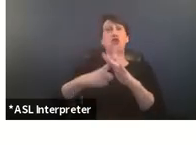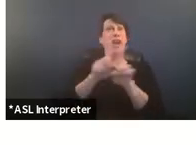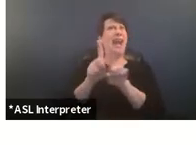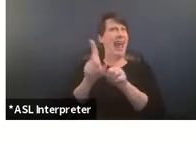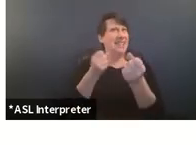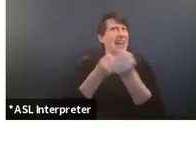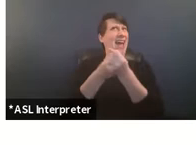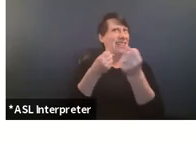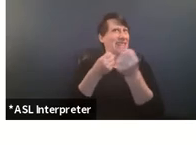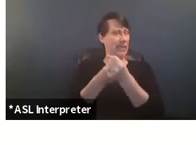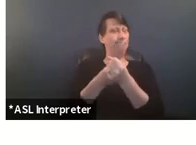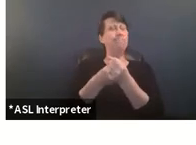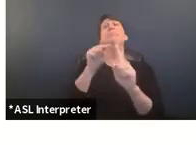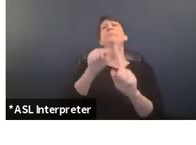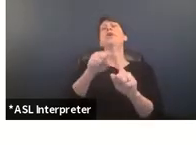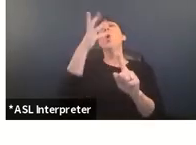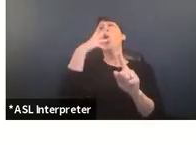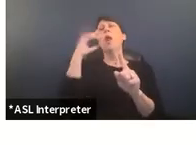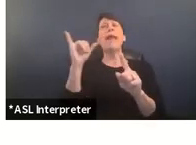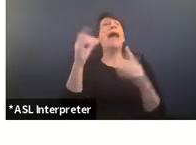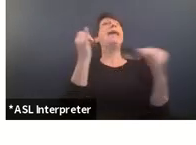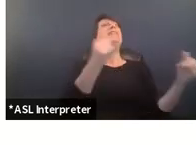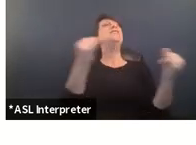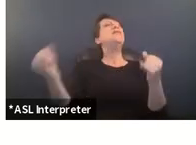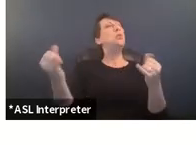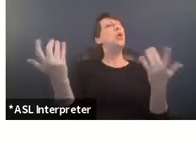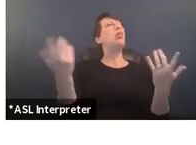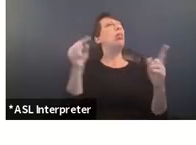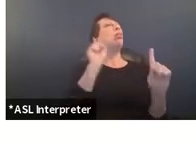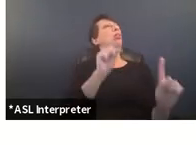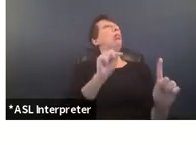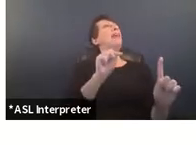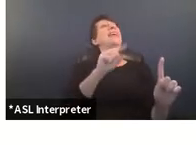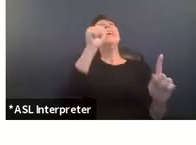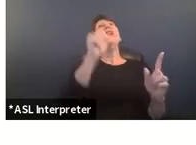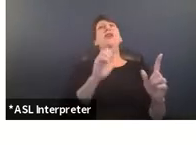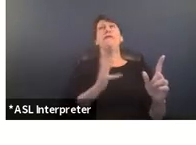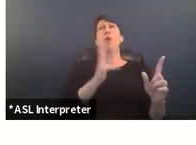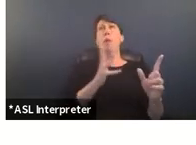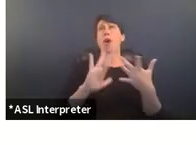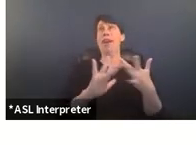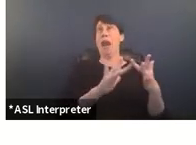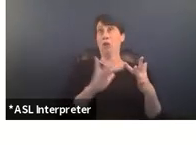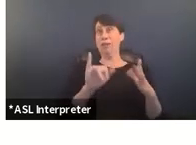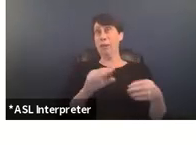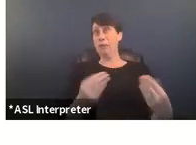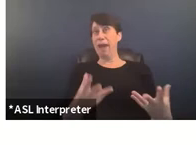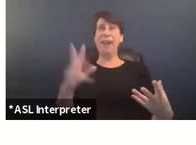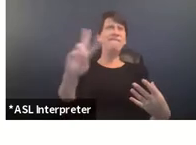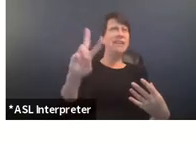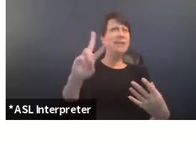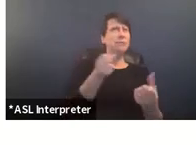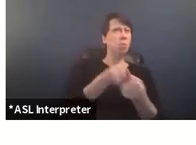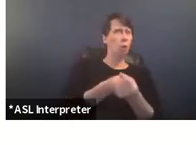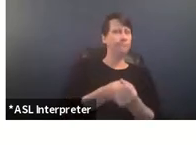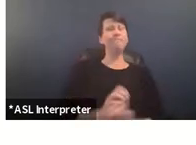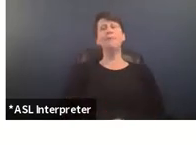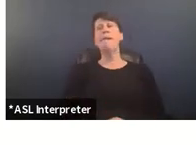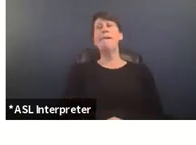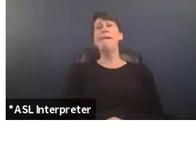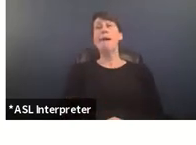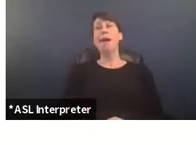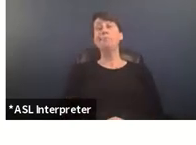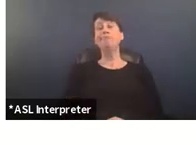in forms of individual kind of informal networks that provided victims support um